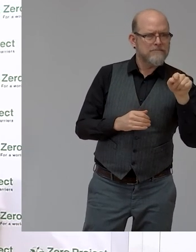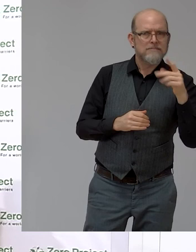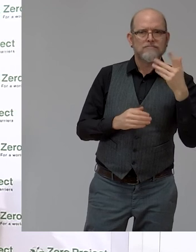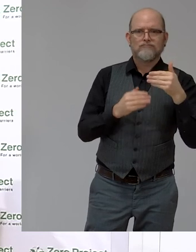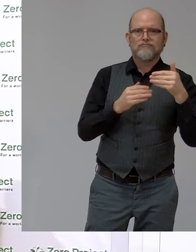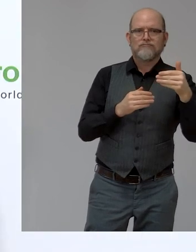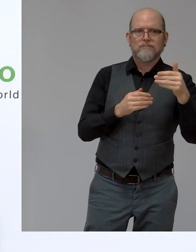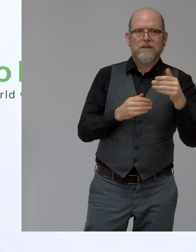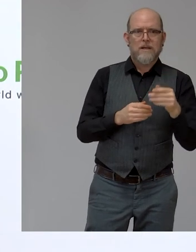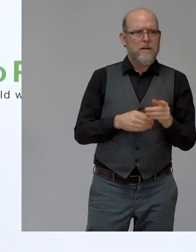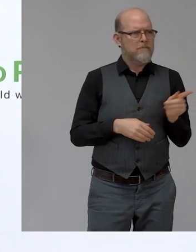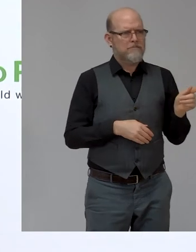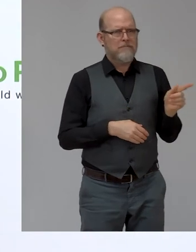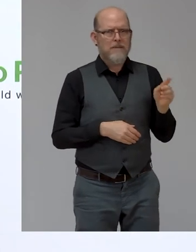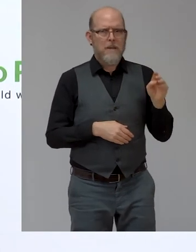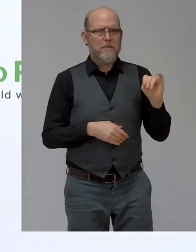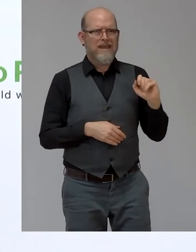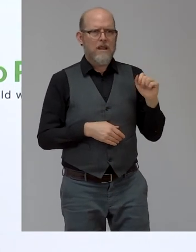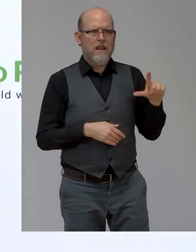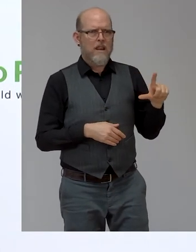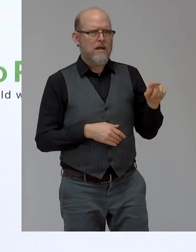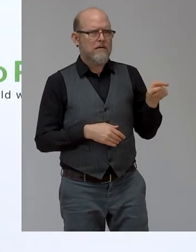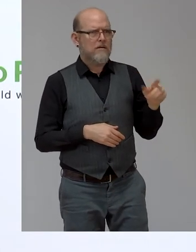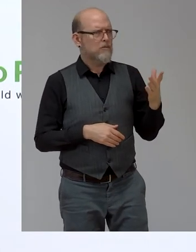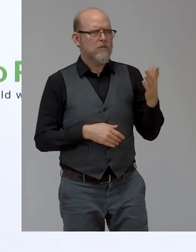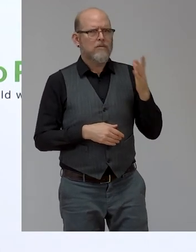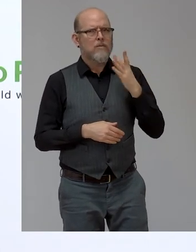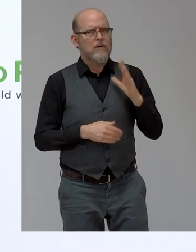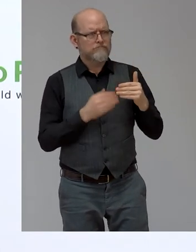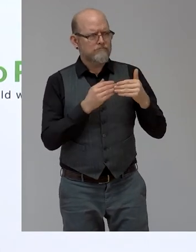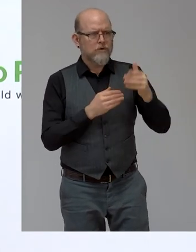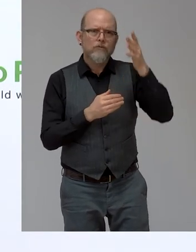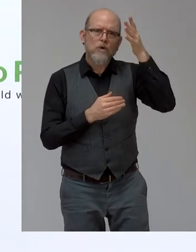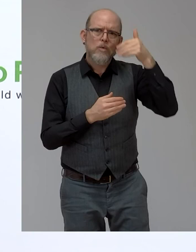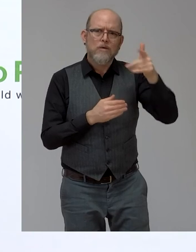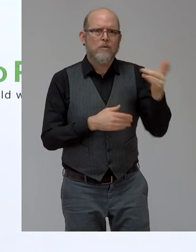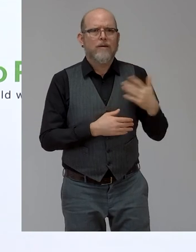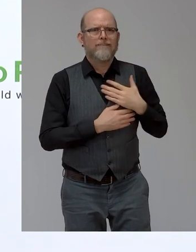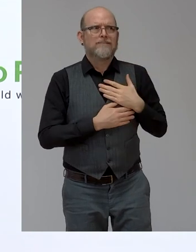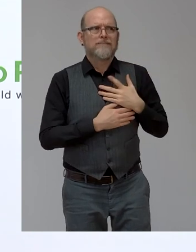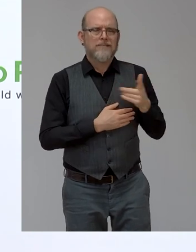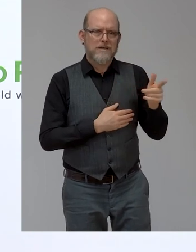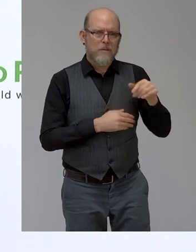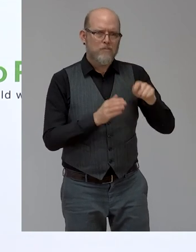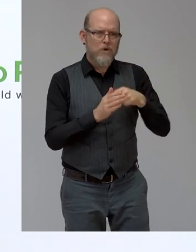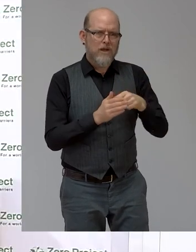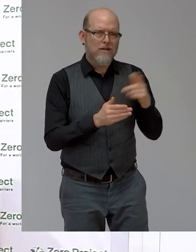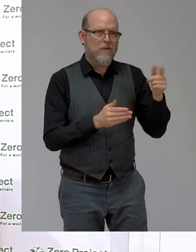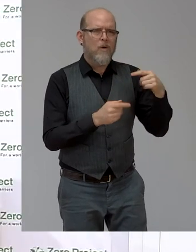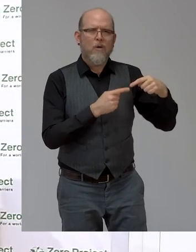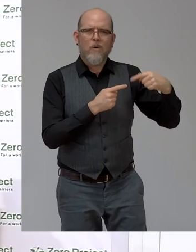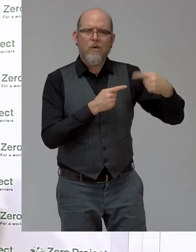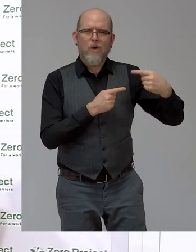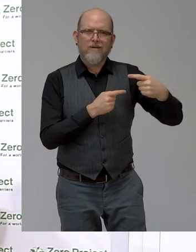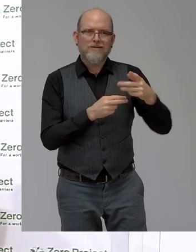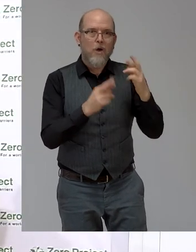have a little pet project, which is hopefully giving birth. Please, please explain. Anna, you want to say something